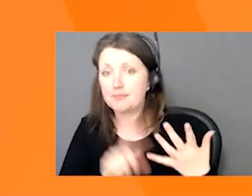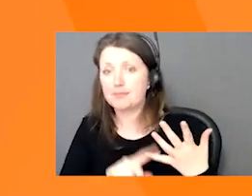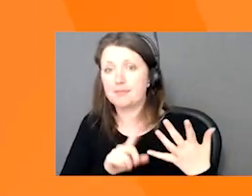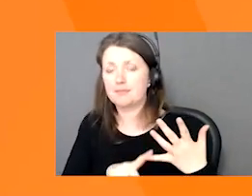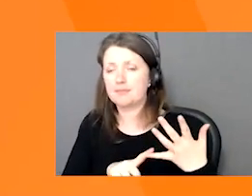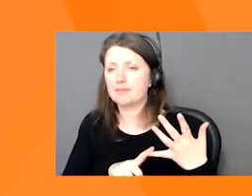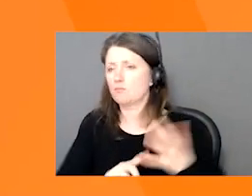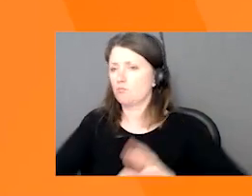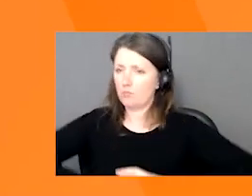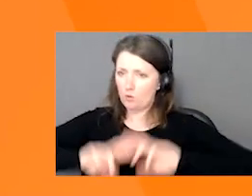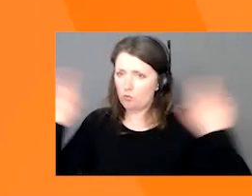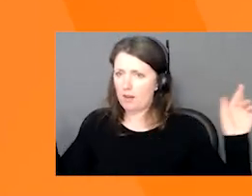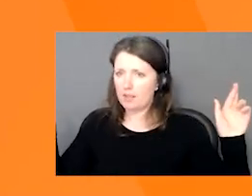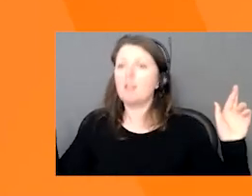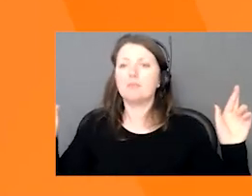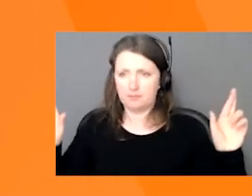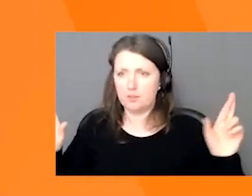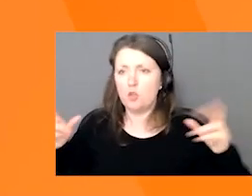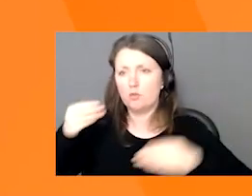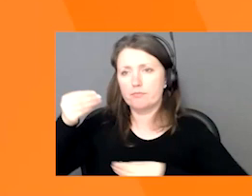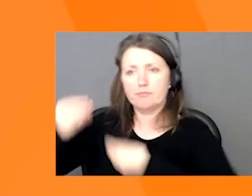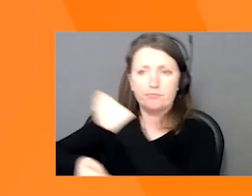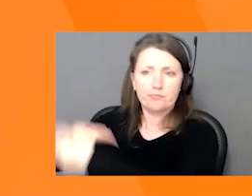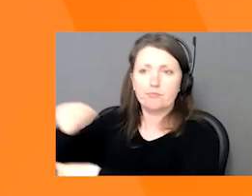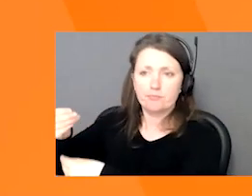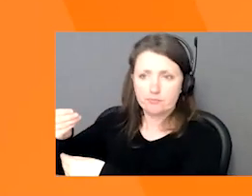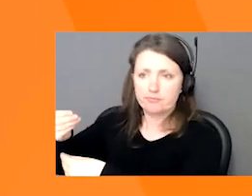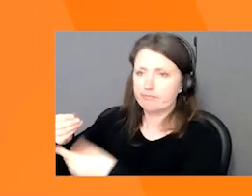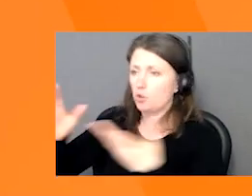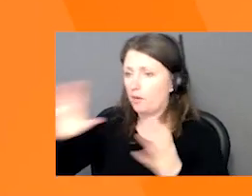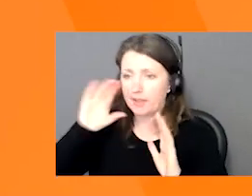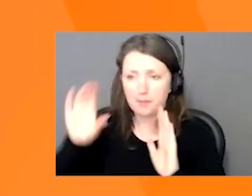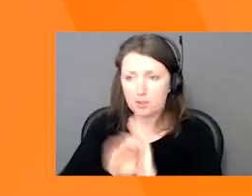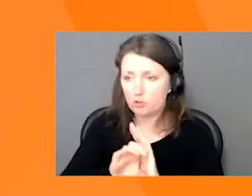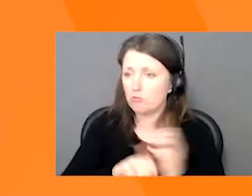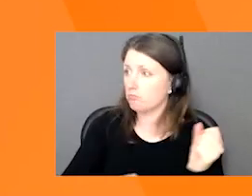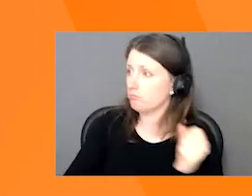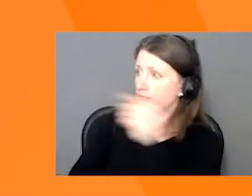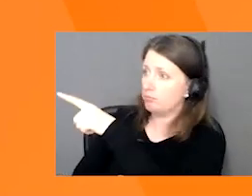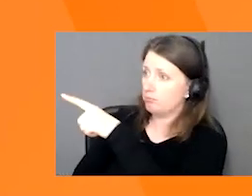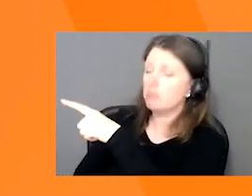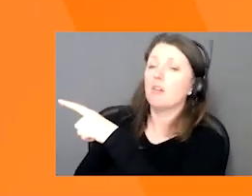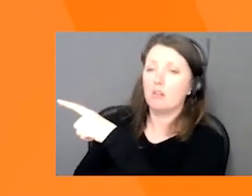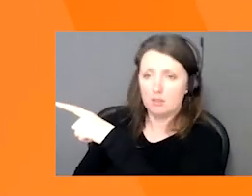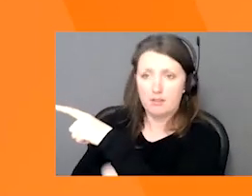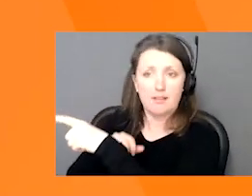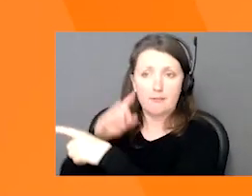trade with accurate and up to date content, you can easily share these images across all your trading partner needs.